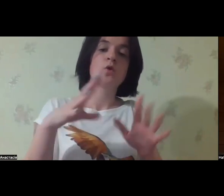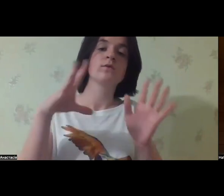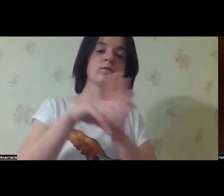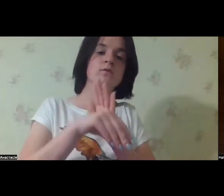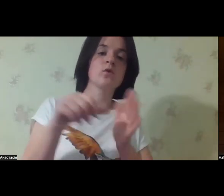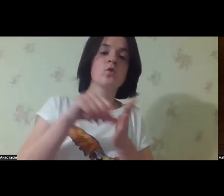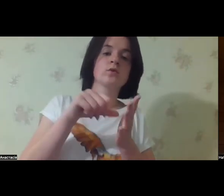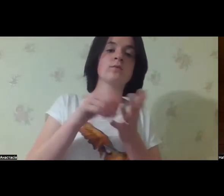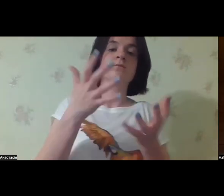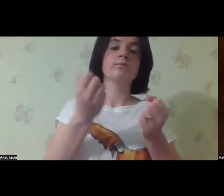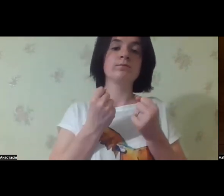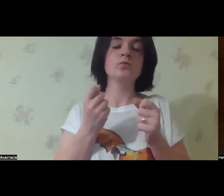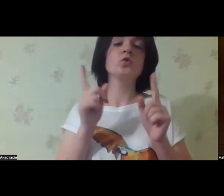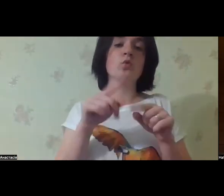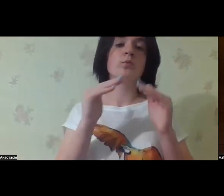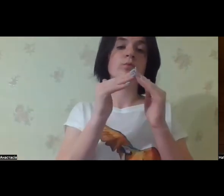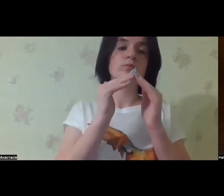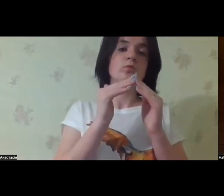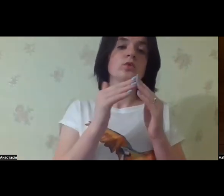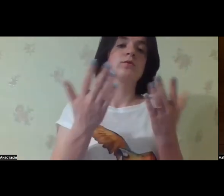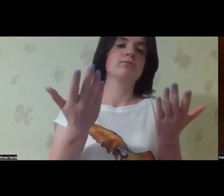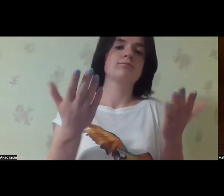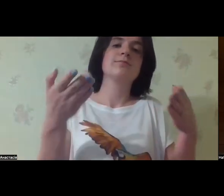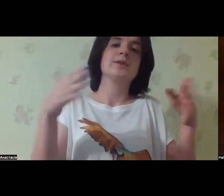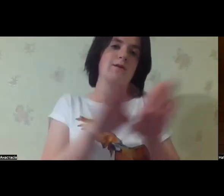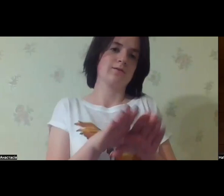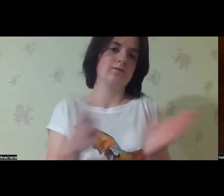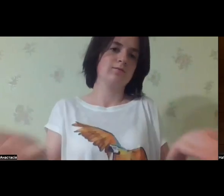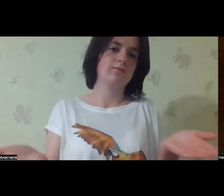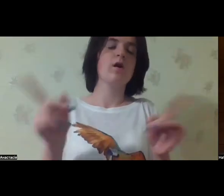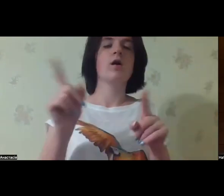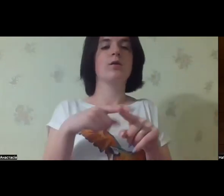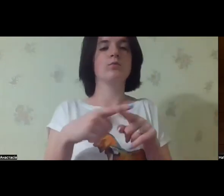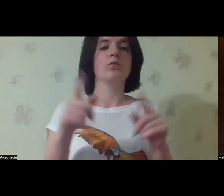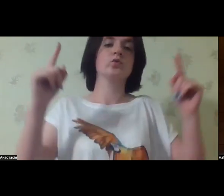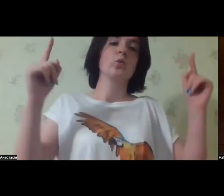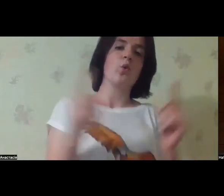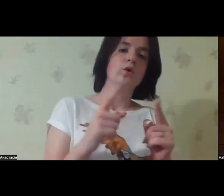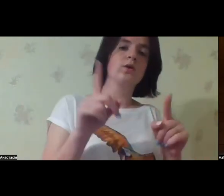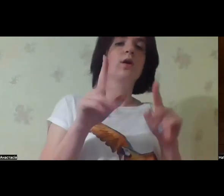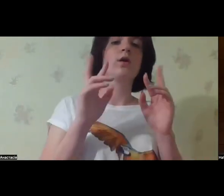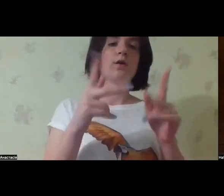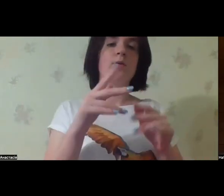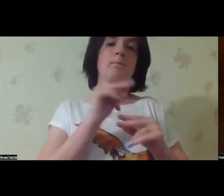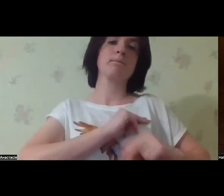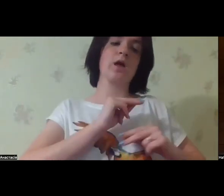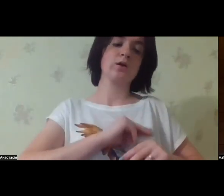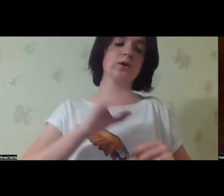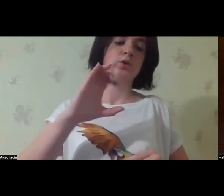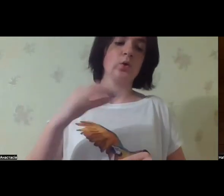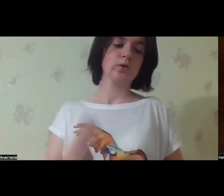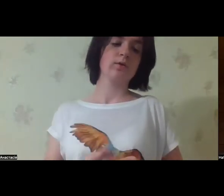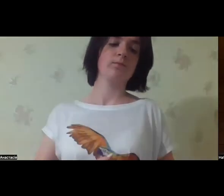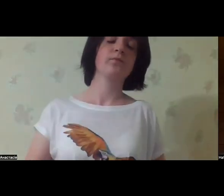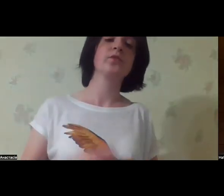children already were evacuated abroad. So, you know, they will have to close down the orphanages, or at least they will need to